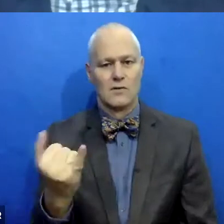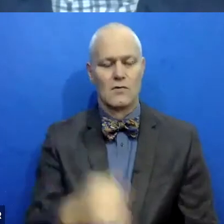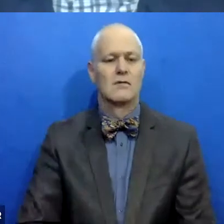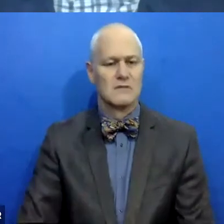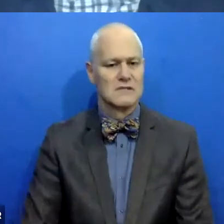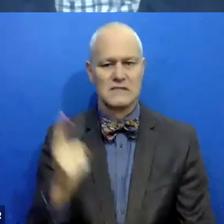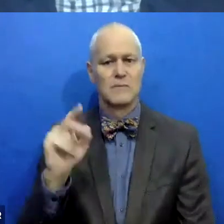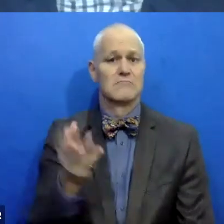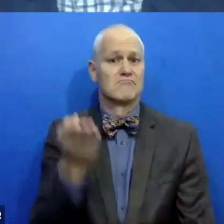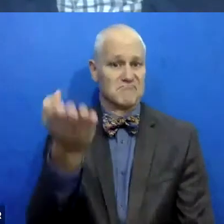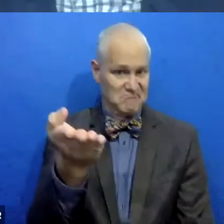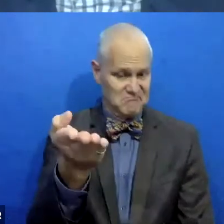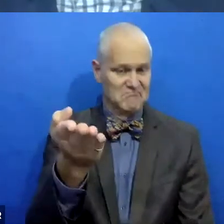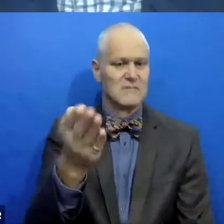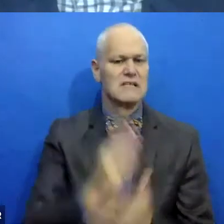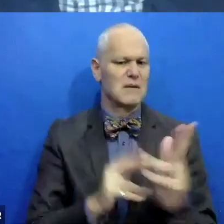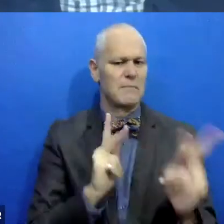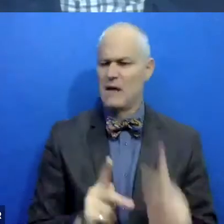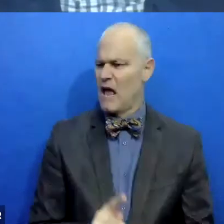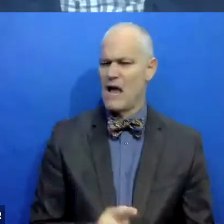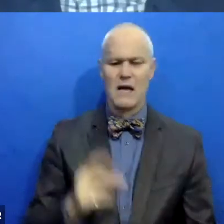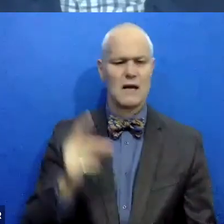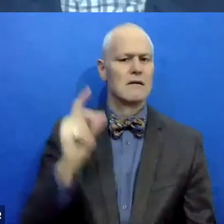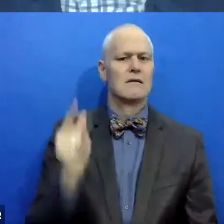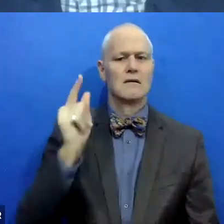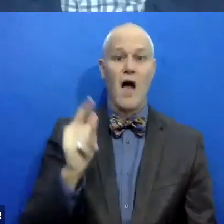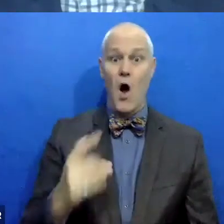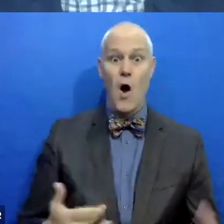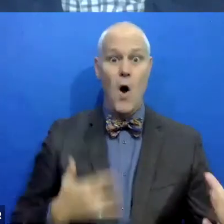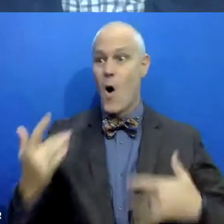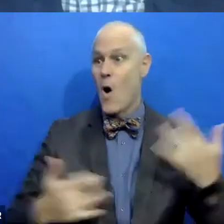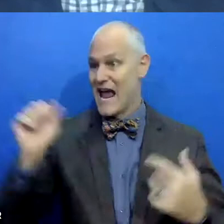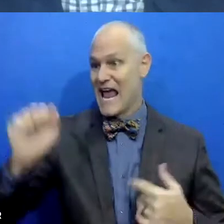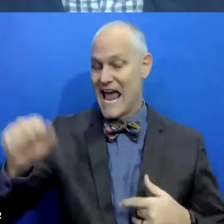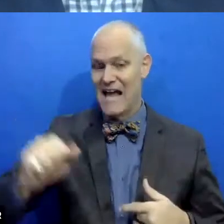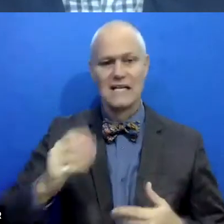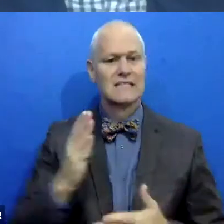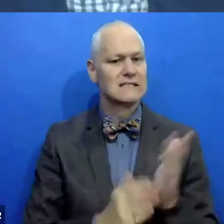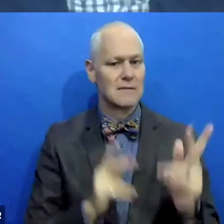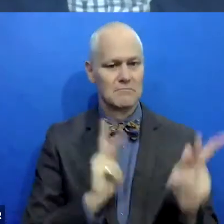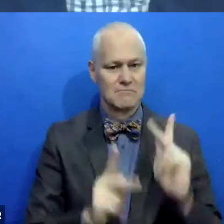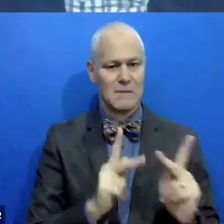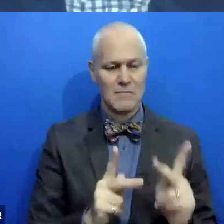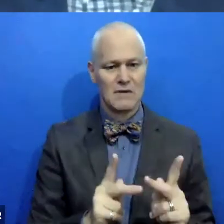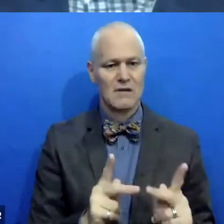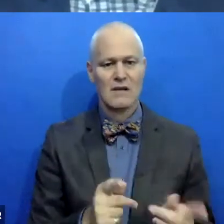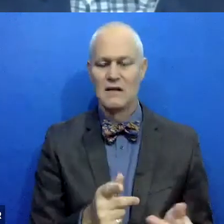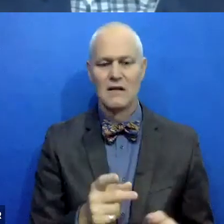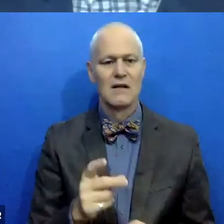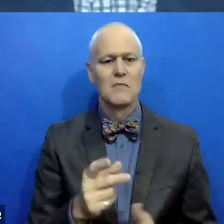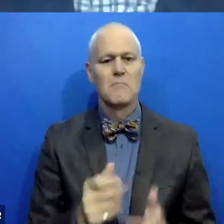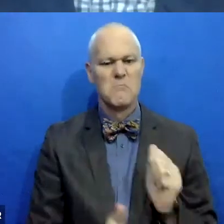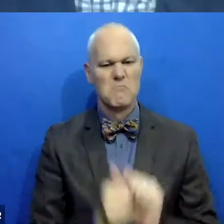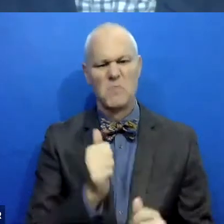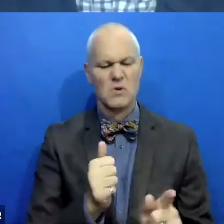And there were some folks who were immediately, uh, excited about it. There were some folks, my understanding is that they were mostly, uh,